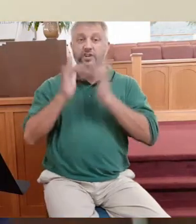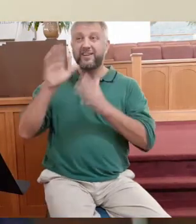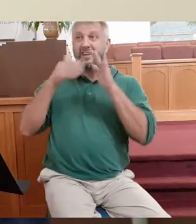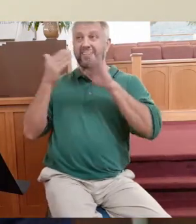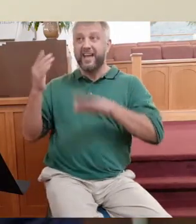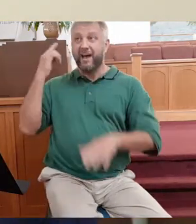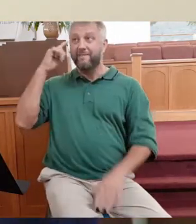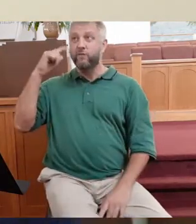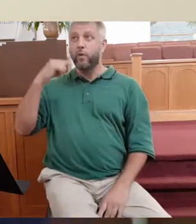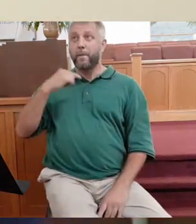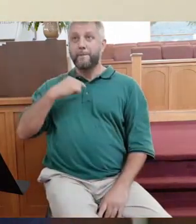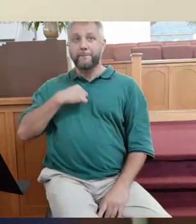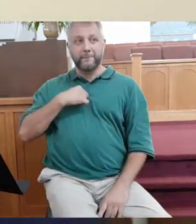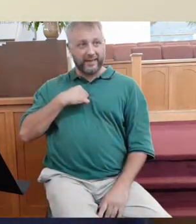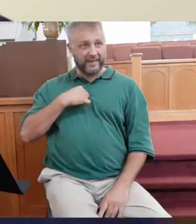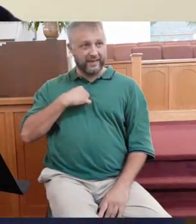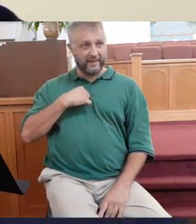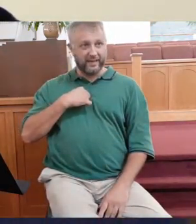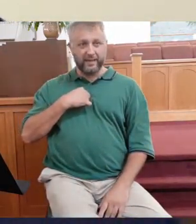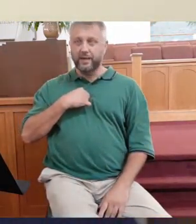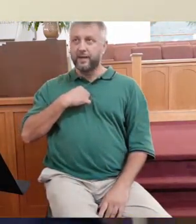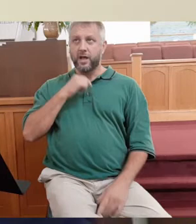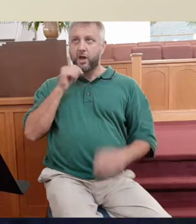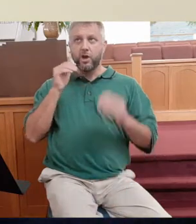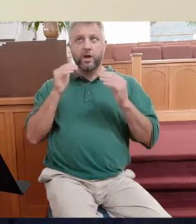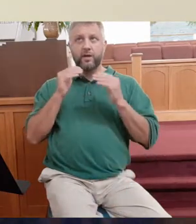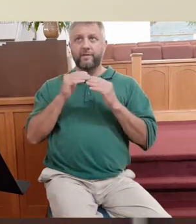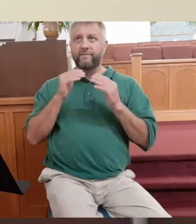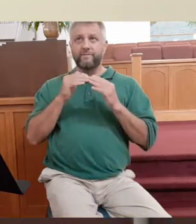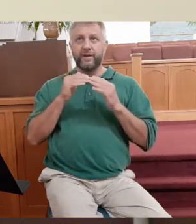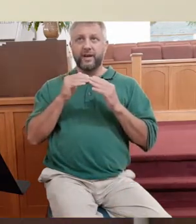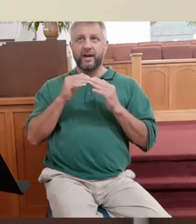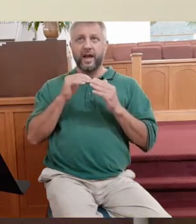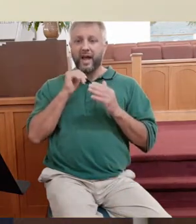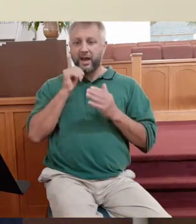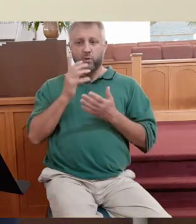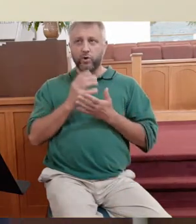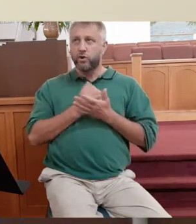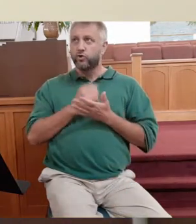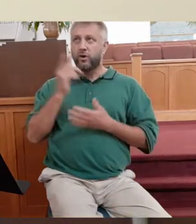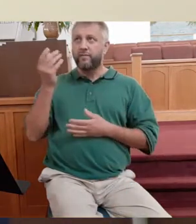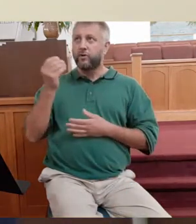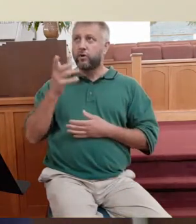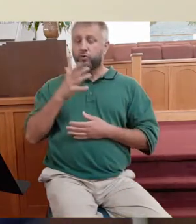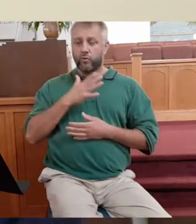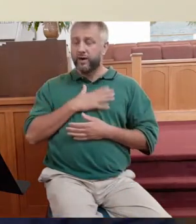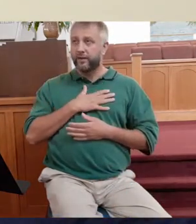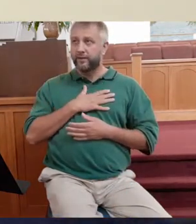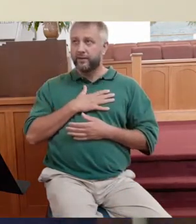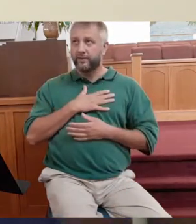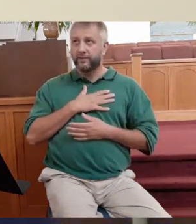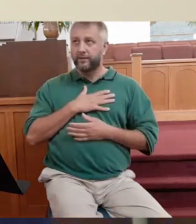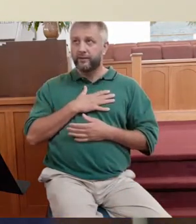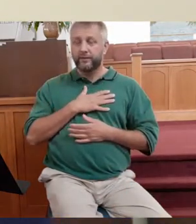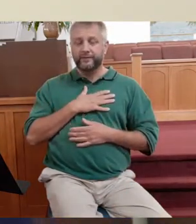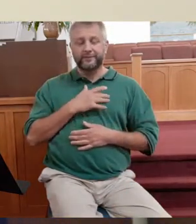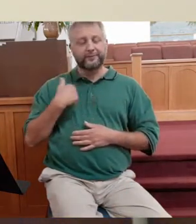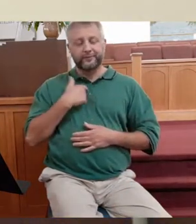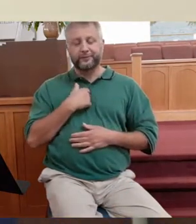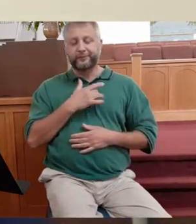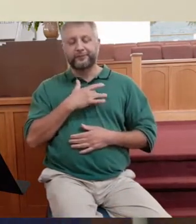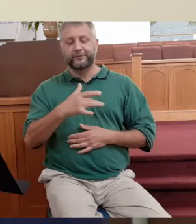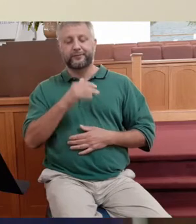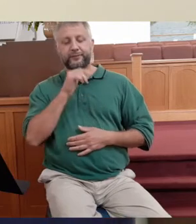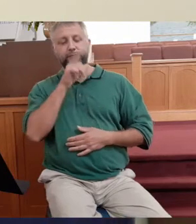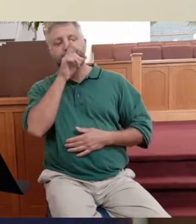Because what we like to do is say, God, I did this, you owe me this. God, I served here, give me this. God,